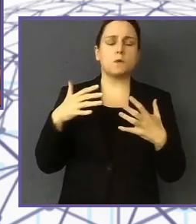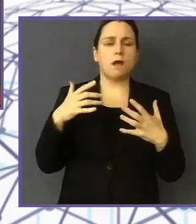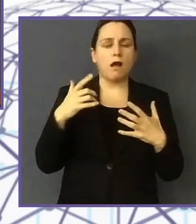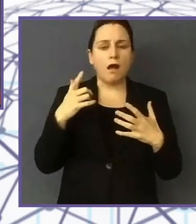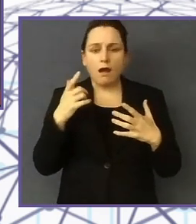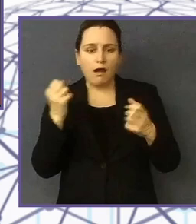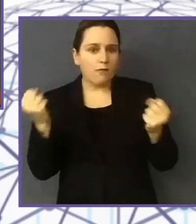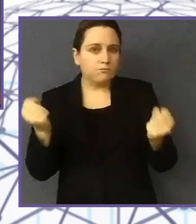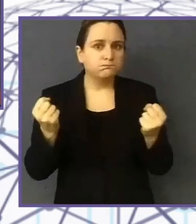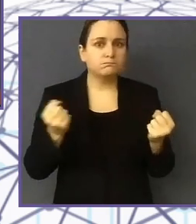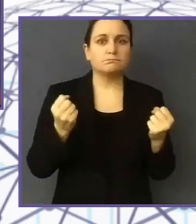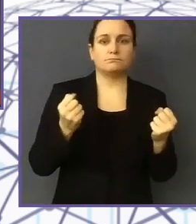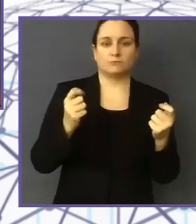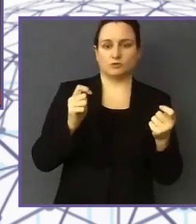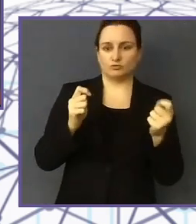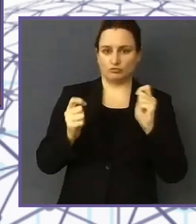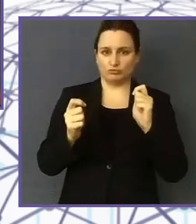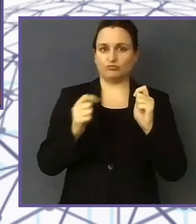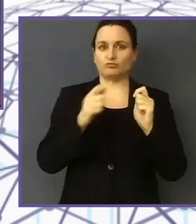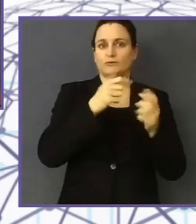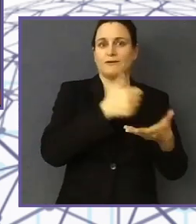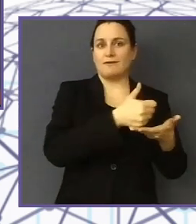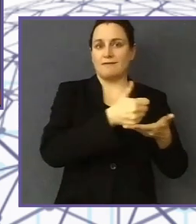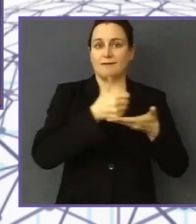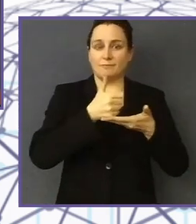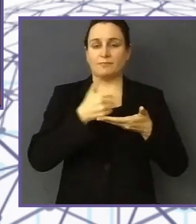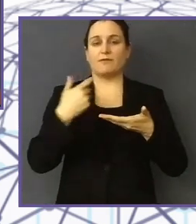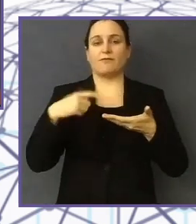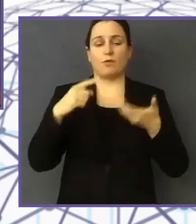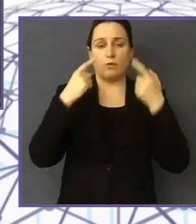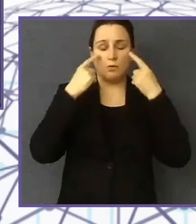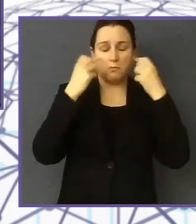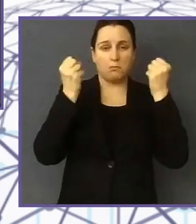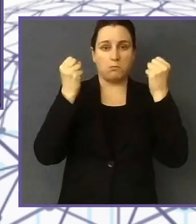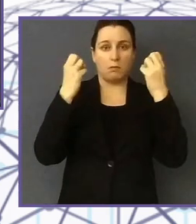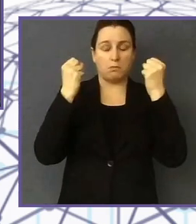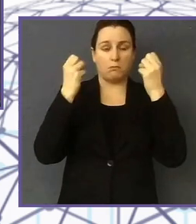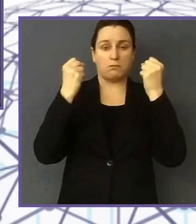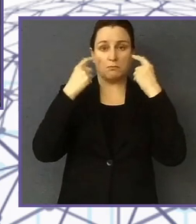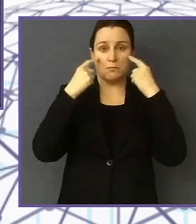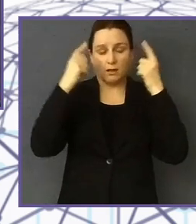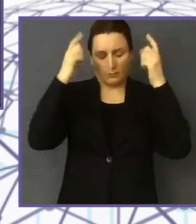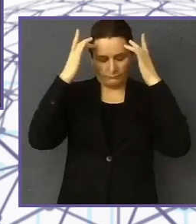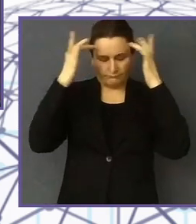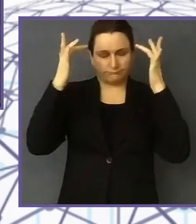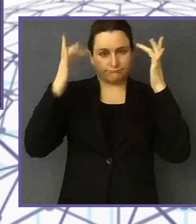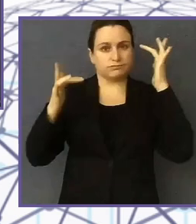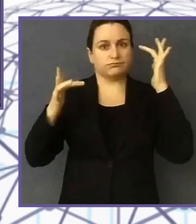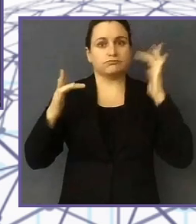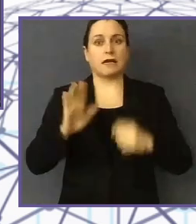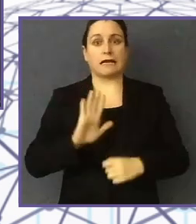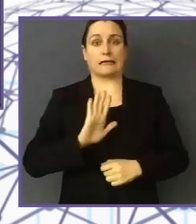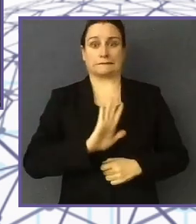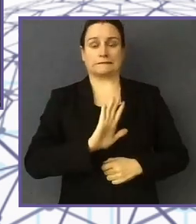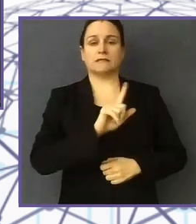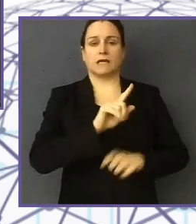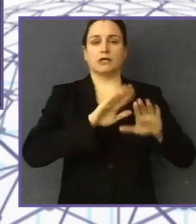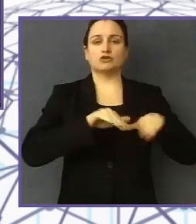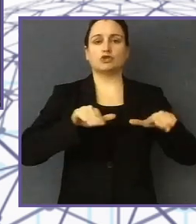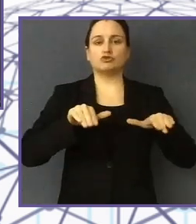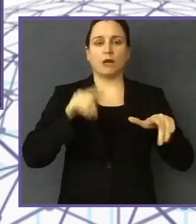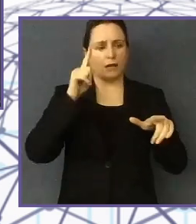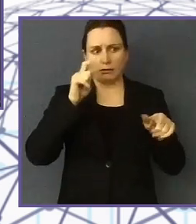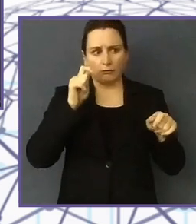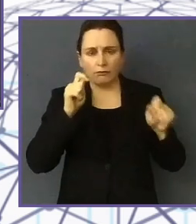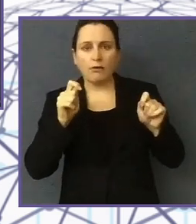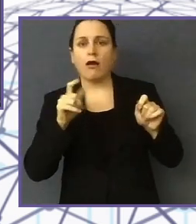the trigger and the fatal incident for those children. I don't know, because coming here,